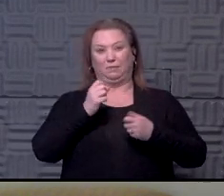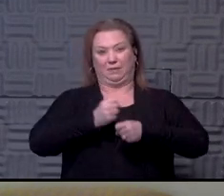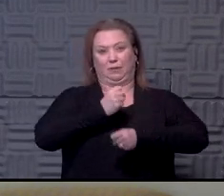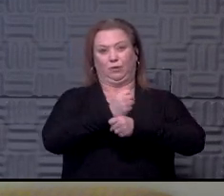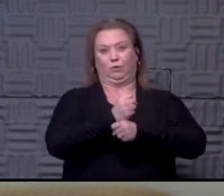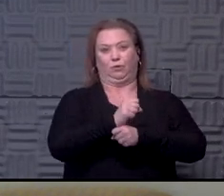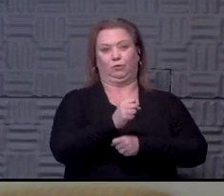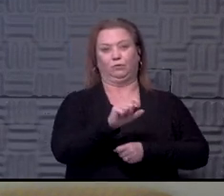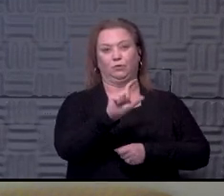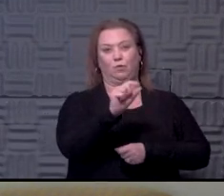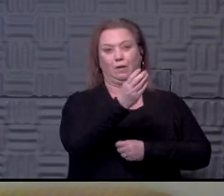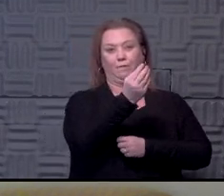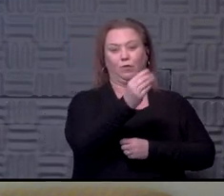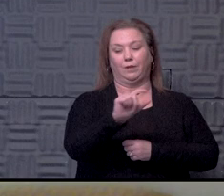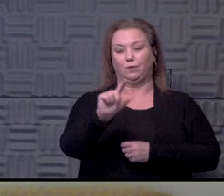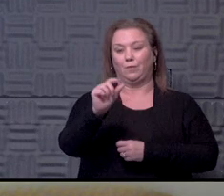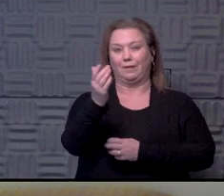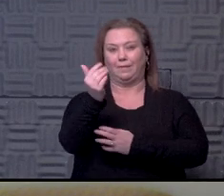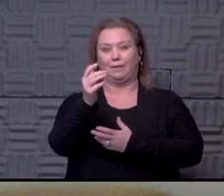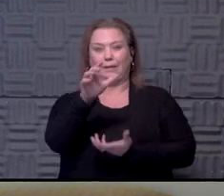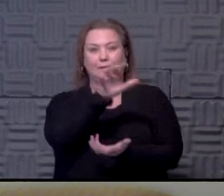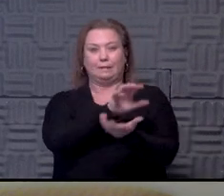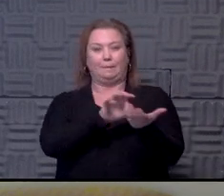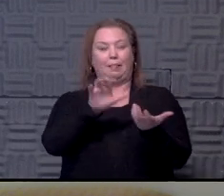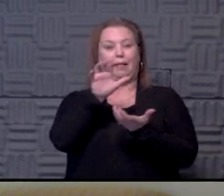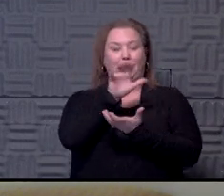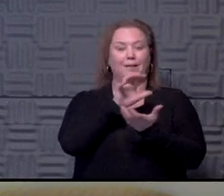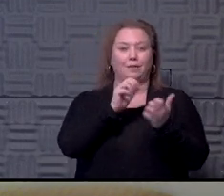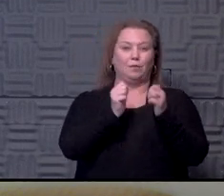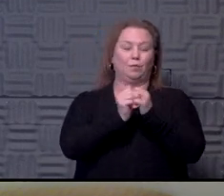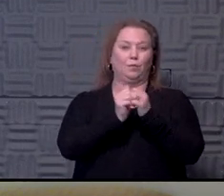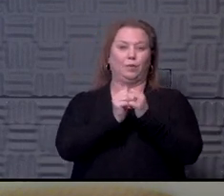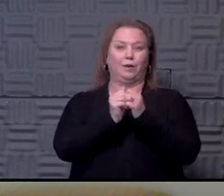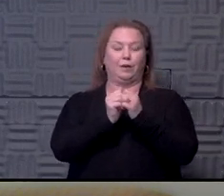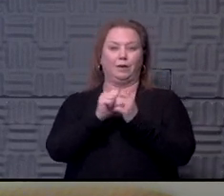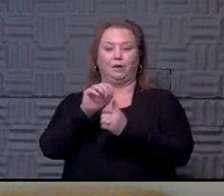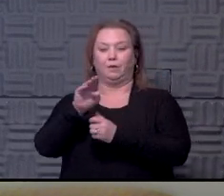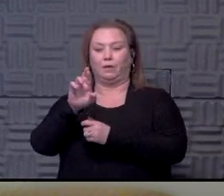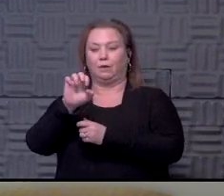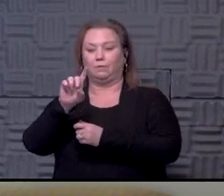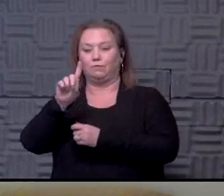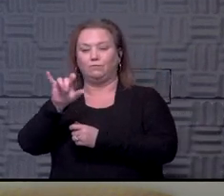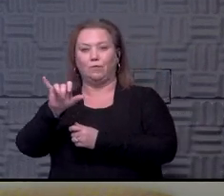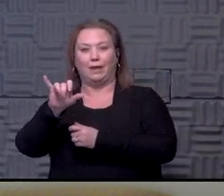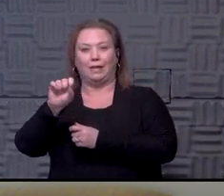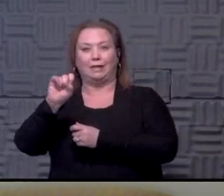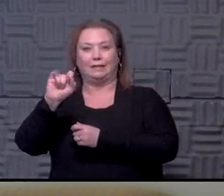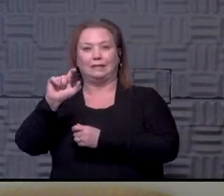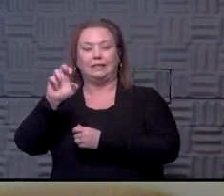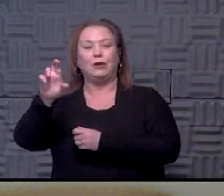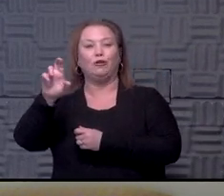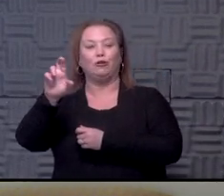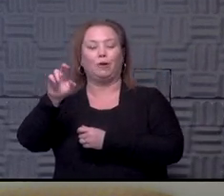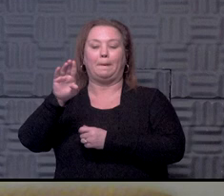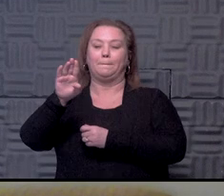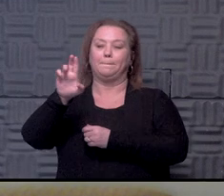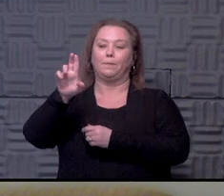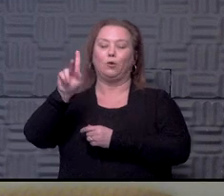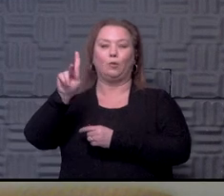to be able to blend with the Brady Singers and the Boobiches and